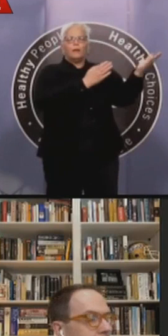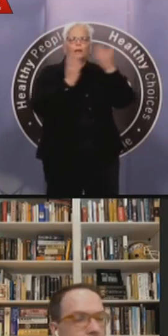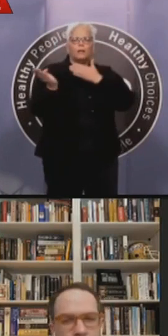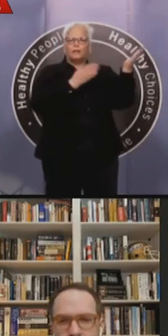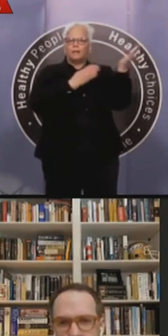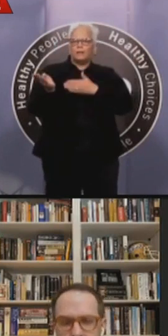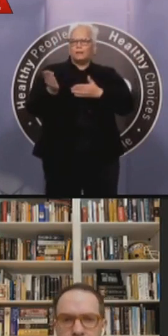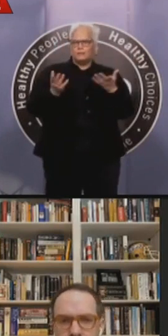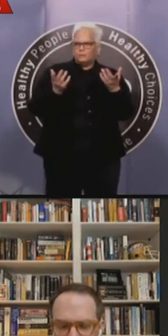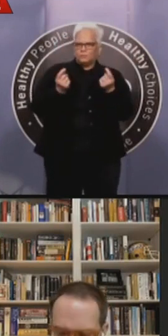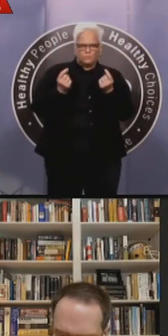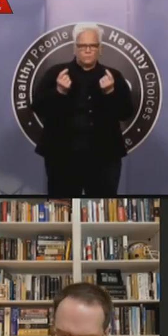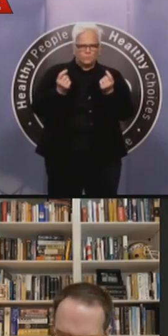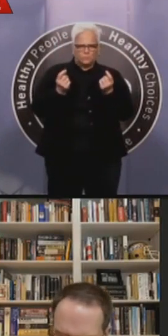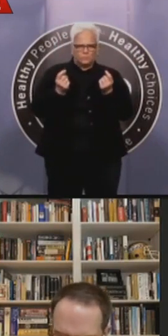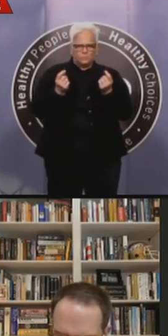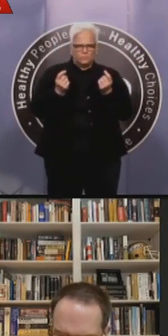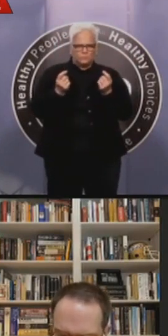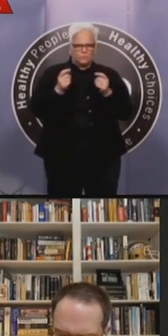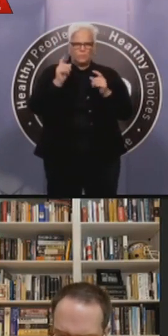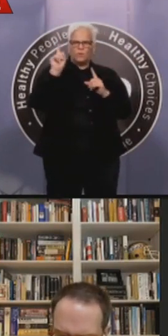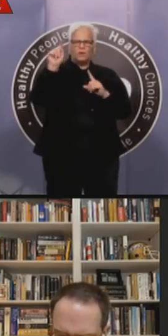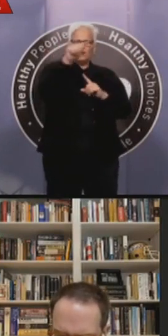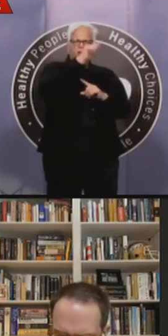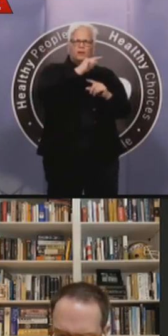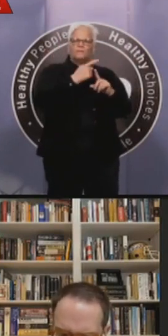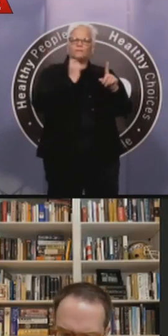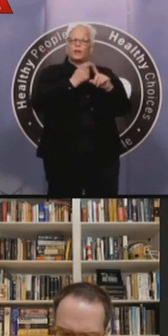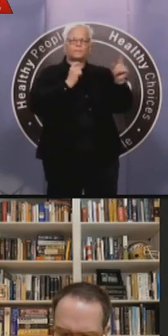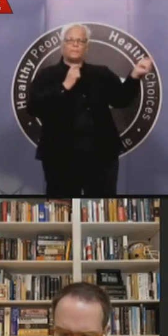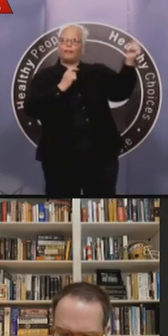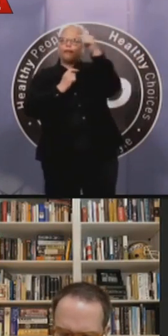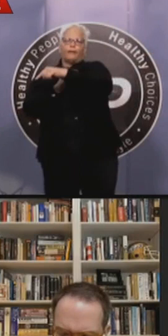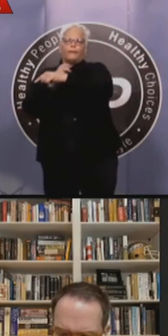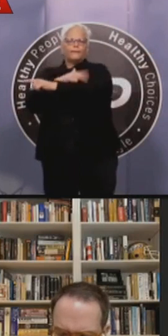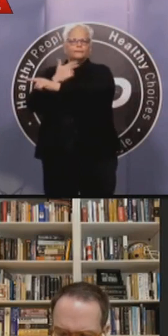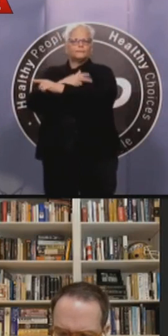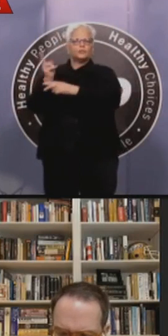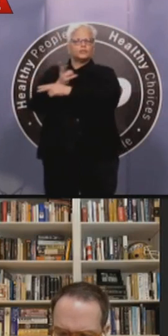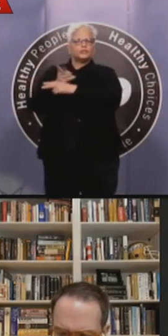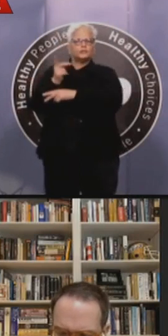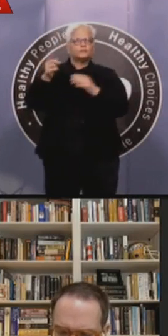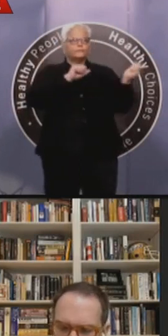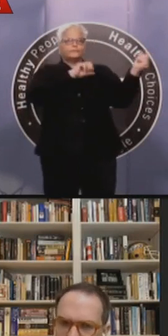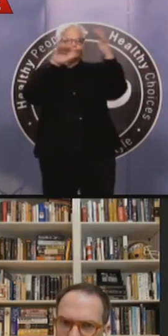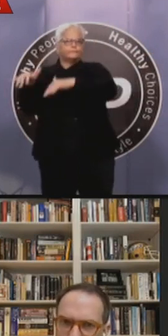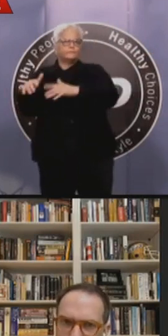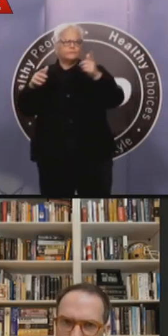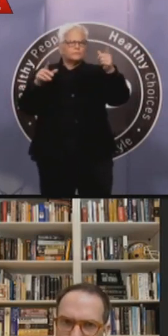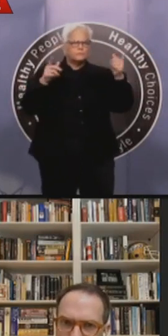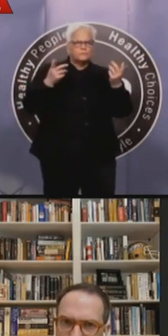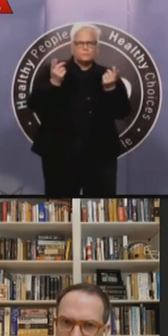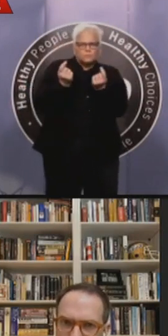we think at this juncture, that, that is not going to be a concern. Of course, we don't know how, if, if the virus is going to pay attention to our